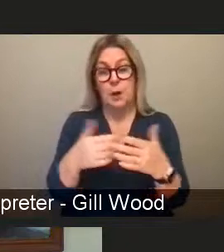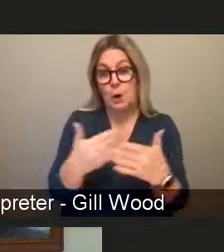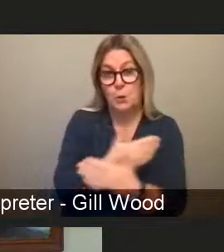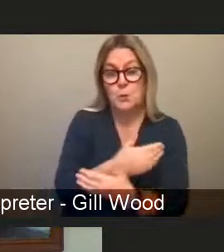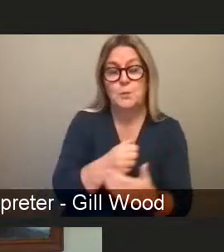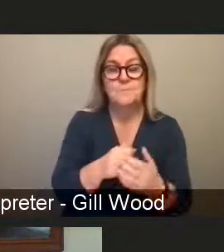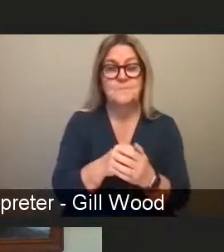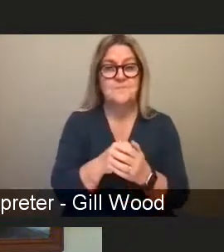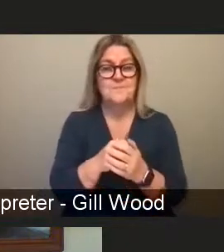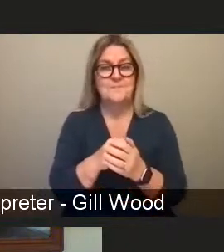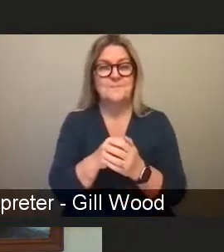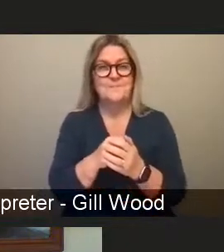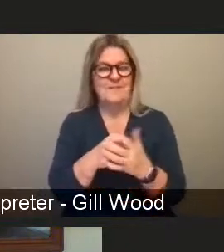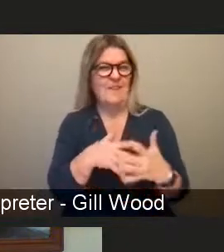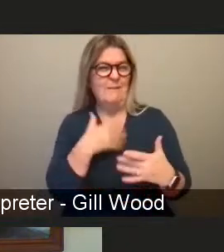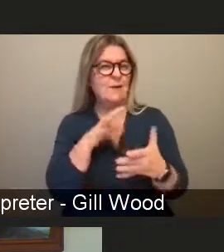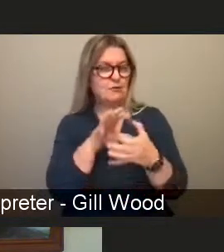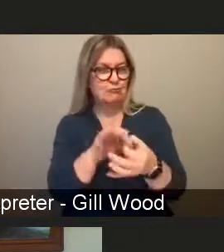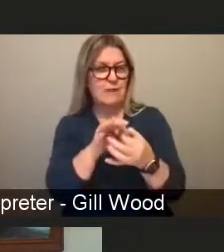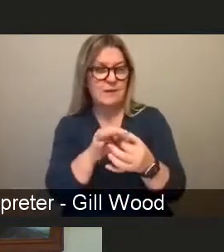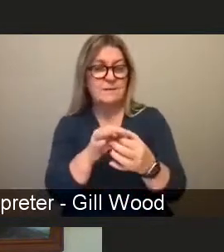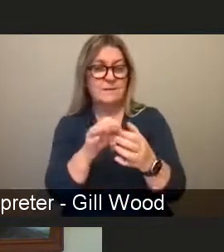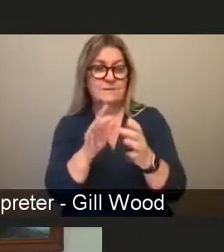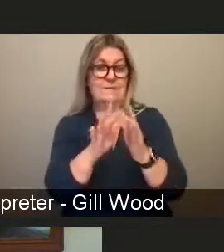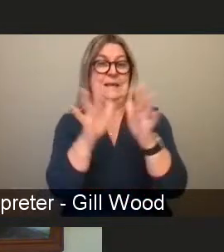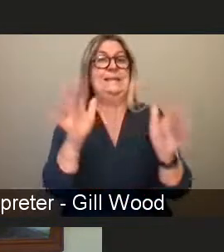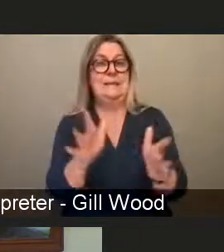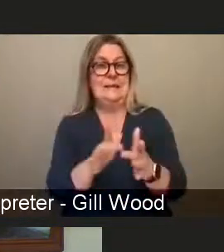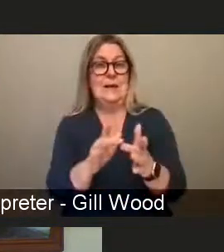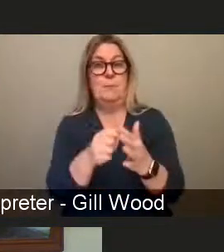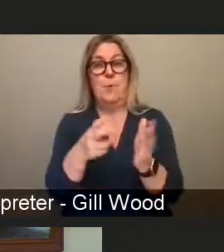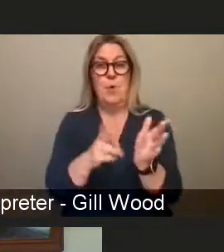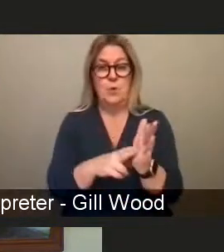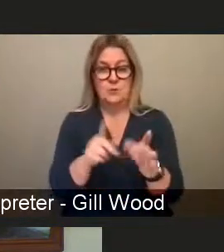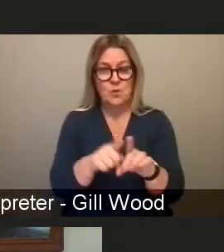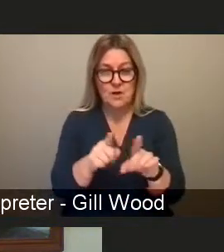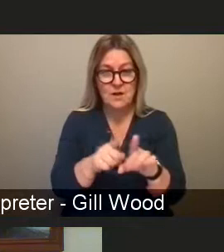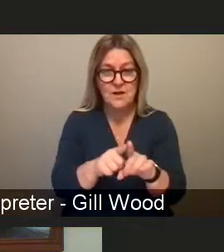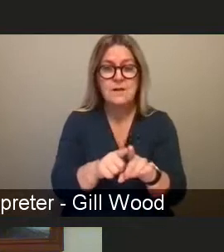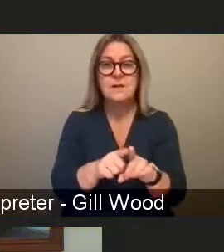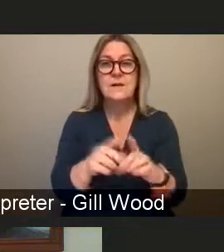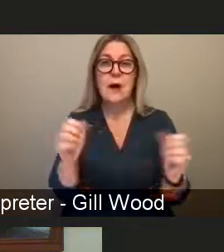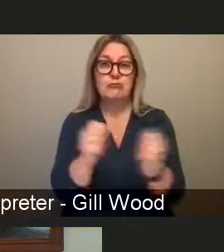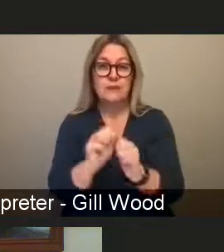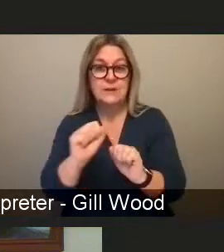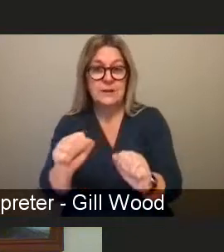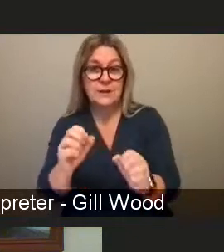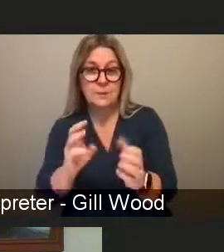pornography as well and i agree with everything marcia said at the same time